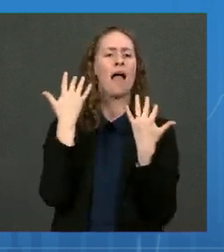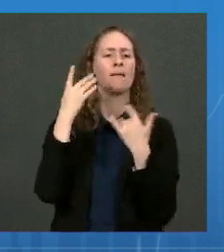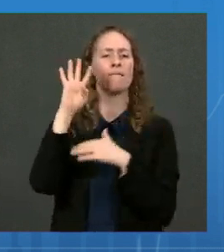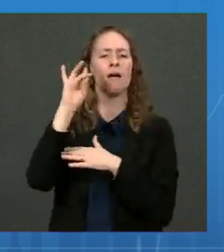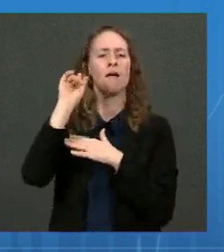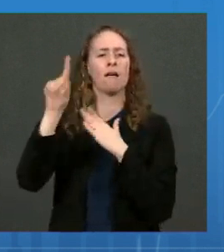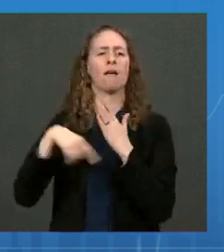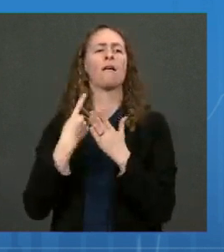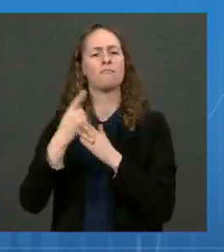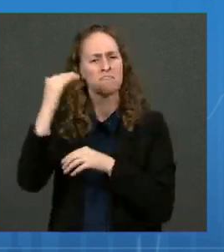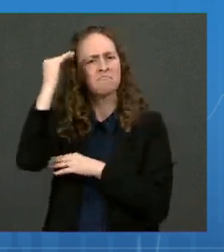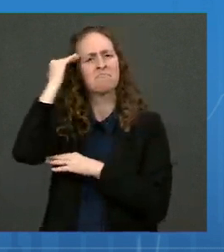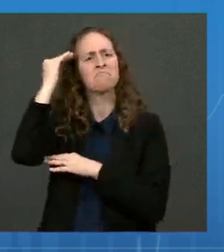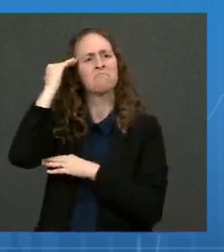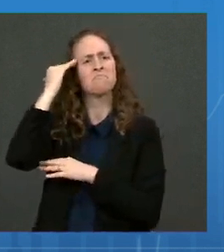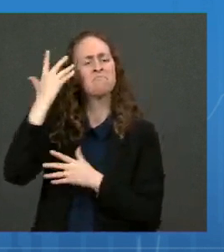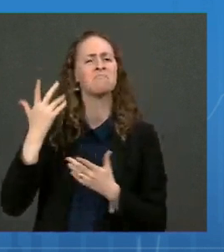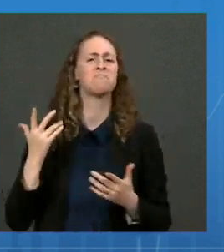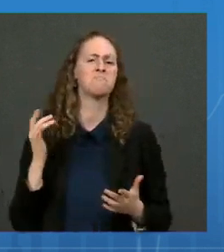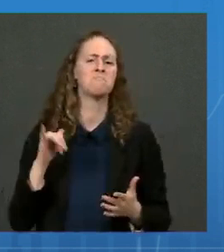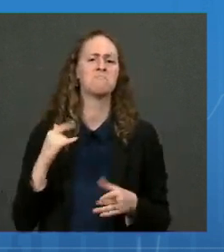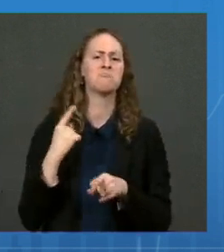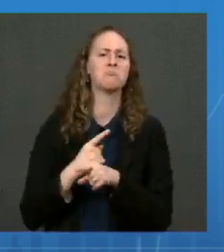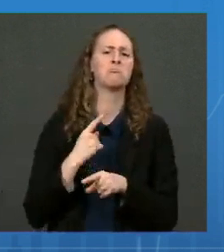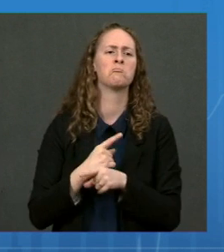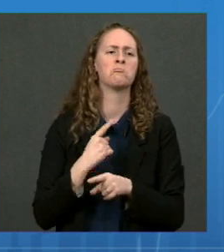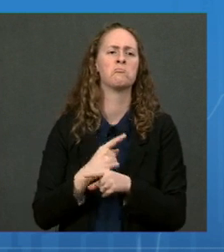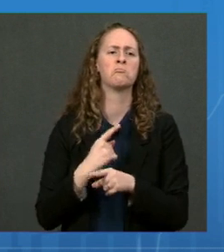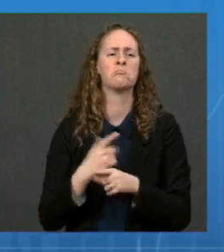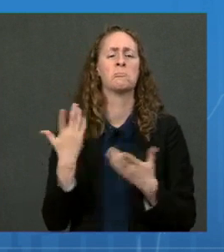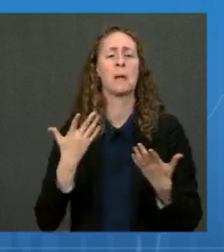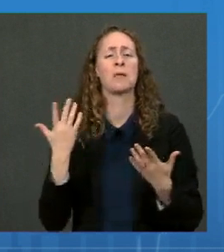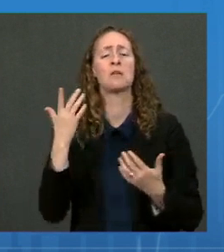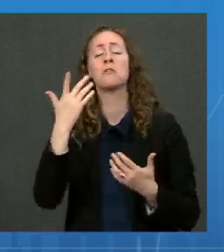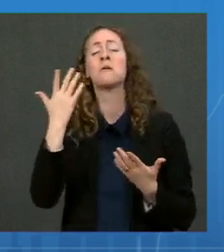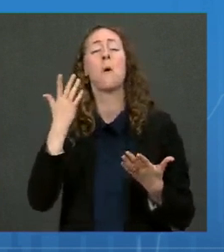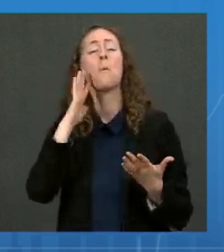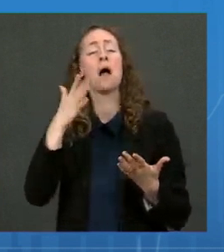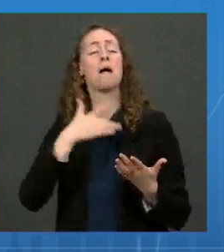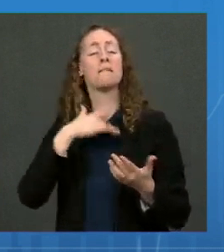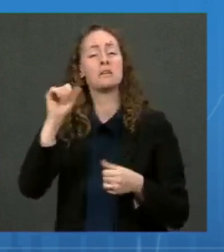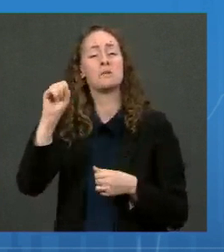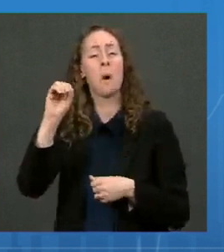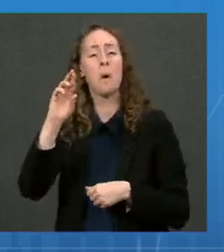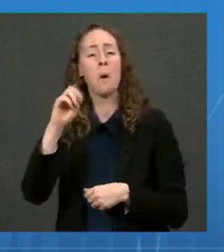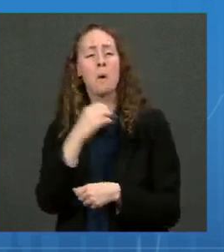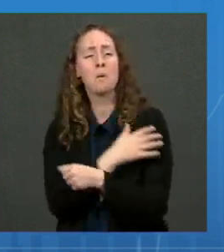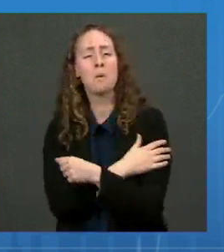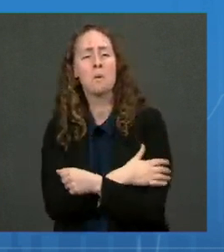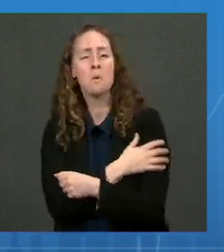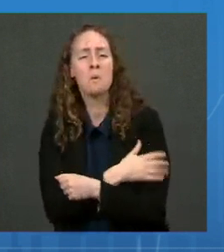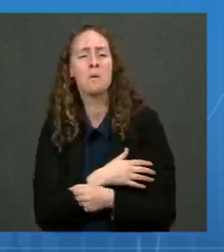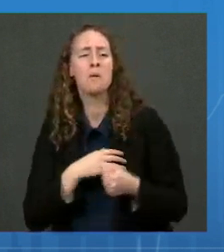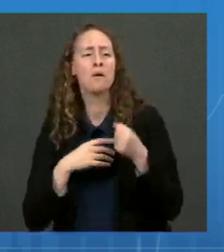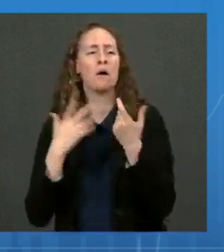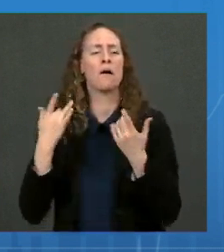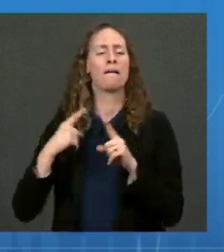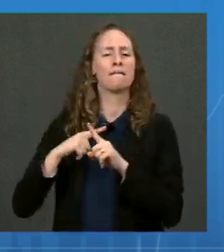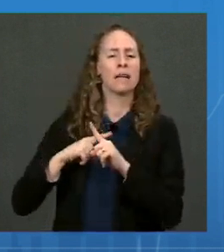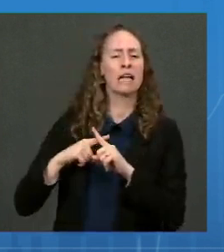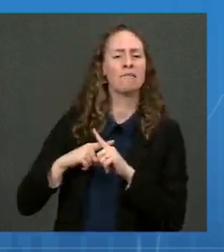not uncommon to get a sore arm or to maybe get a low-grade fever or some aches that almost